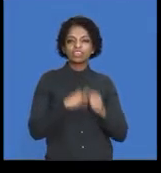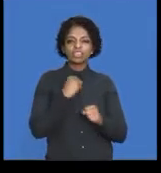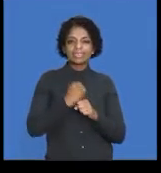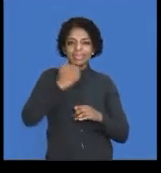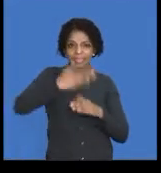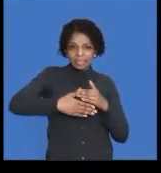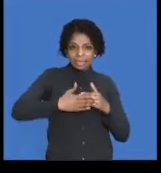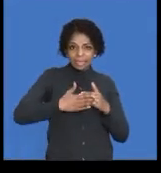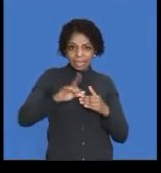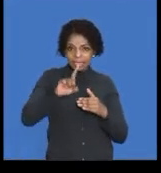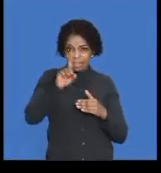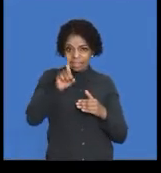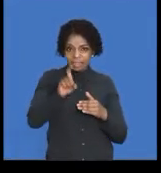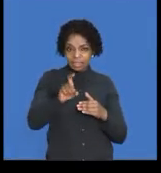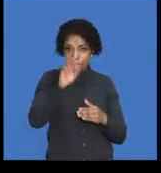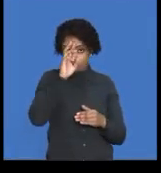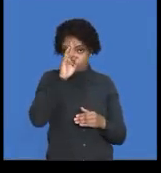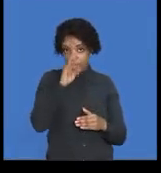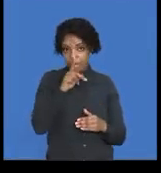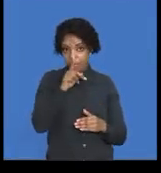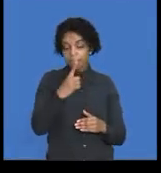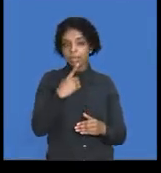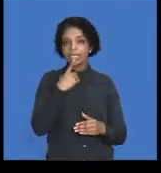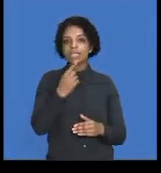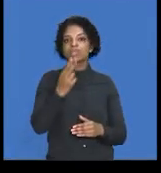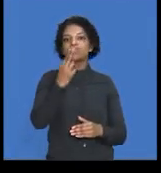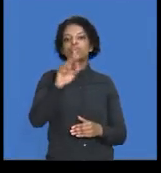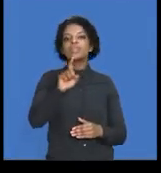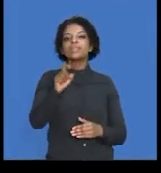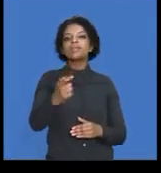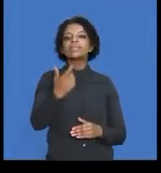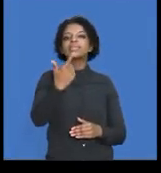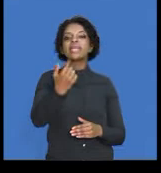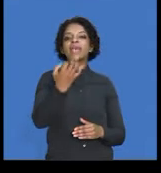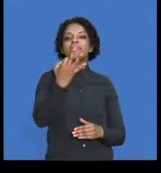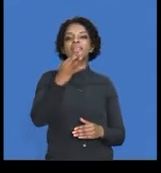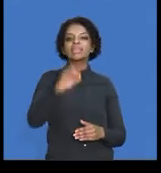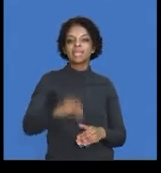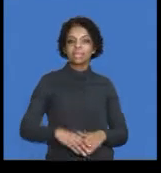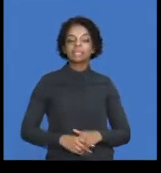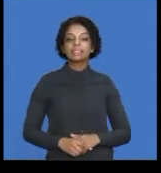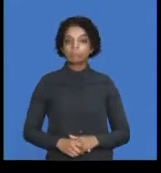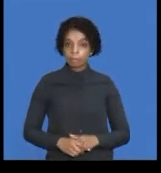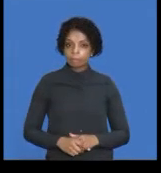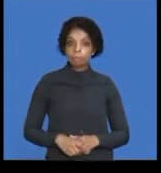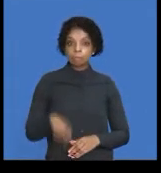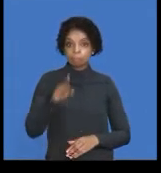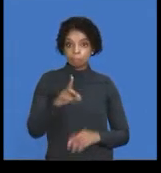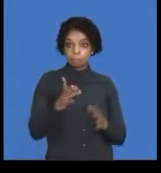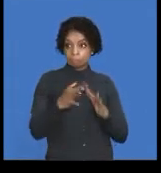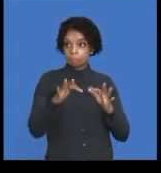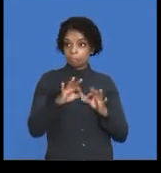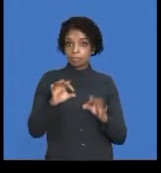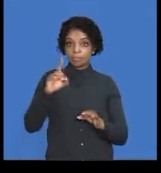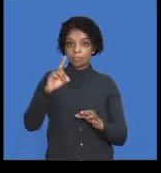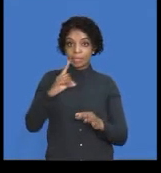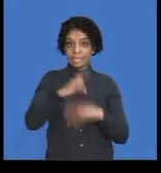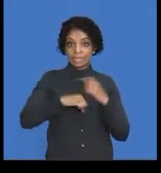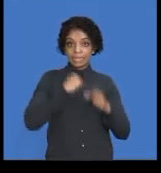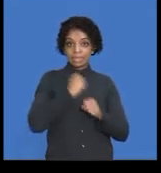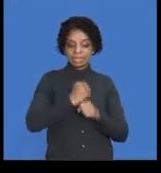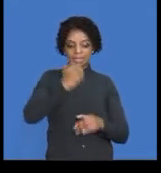year? Remember, I'm told 2,730 was the value of my materials at the end of the year.